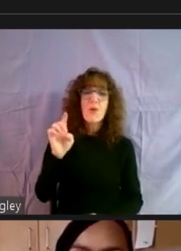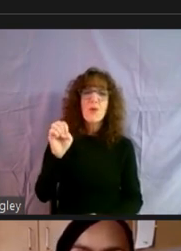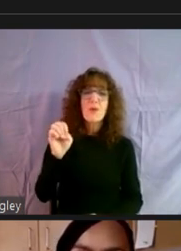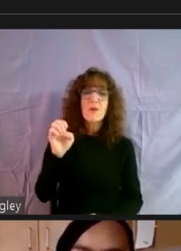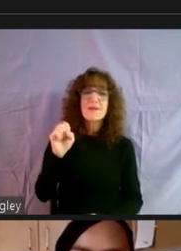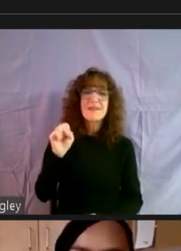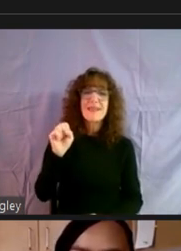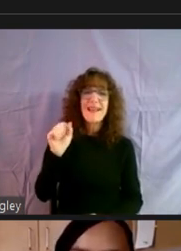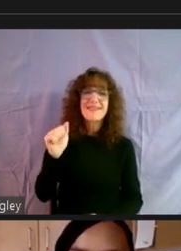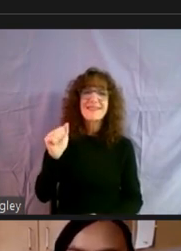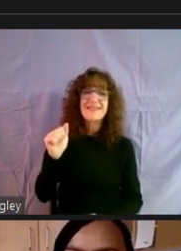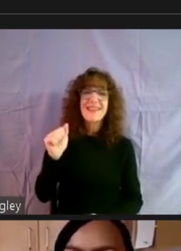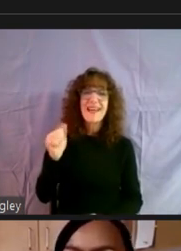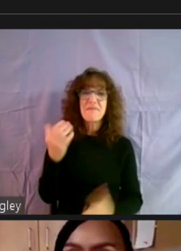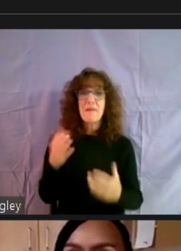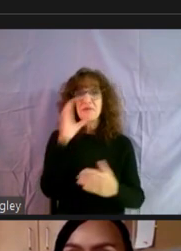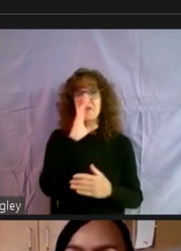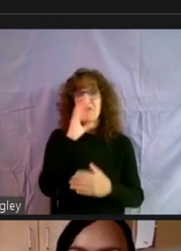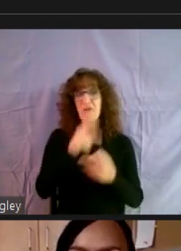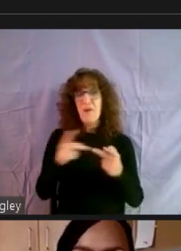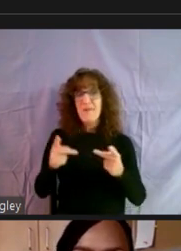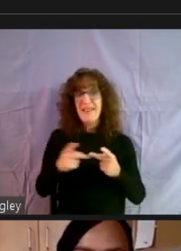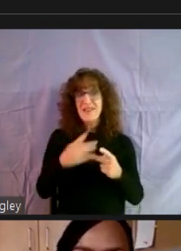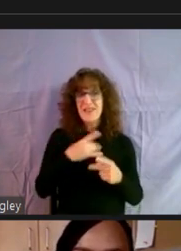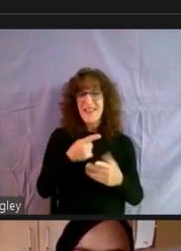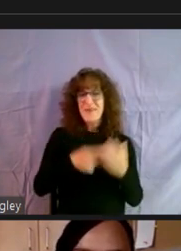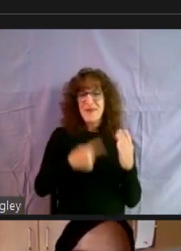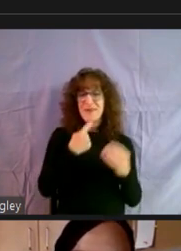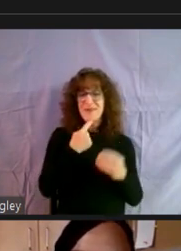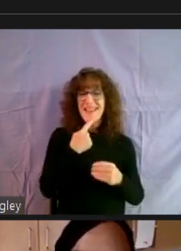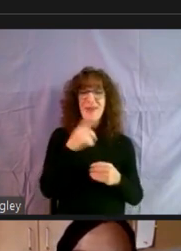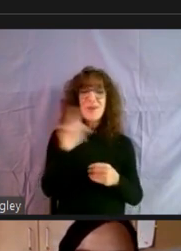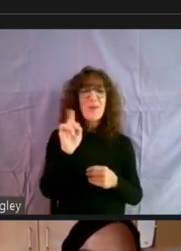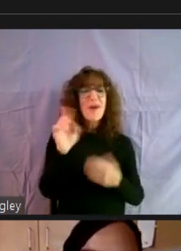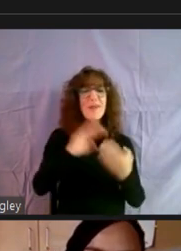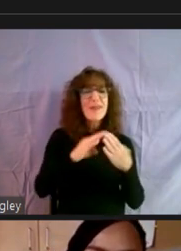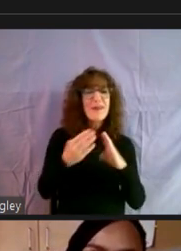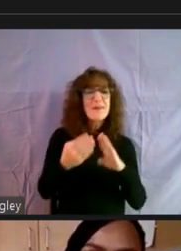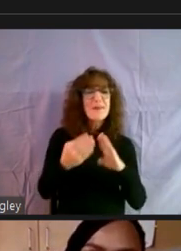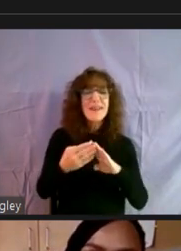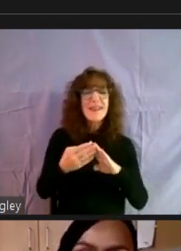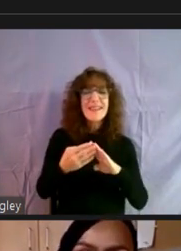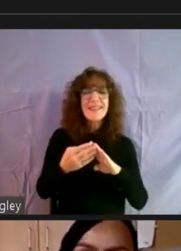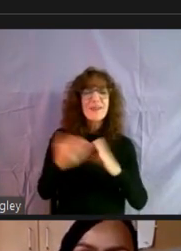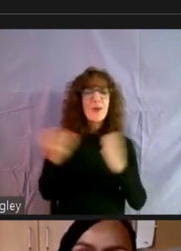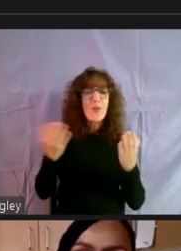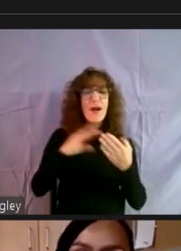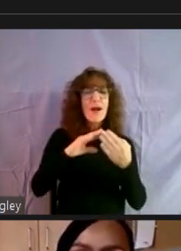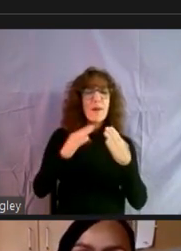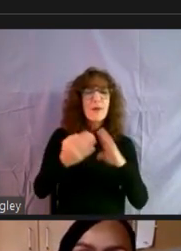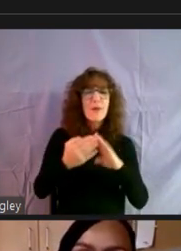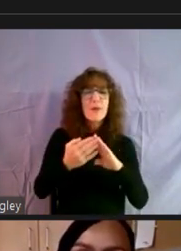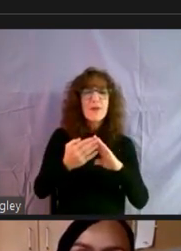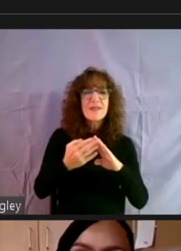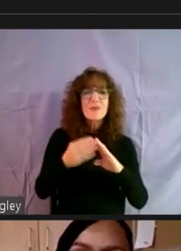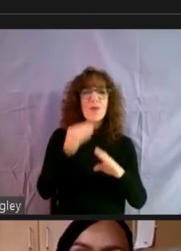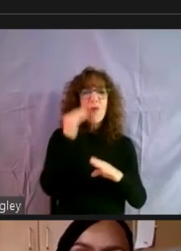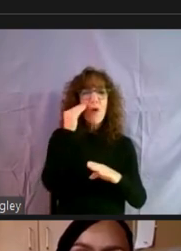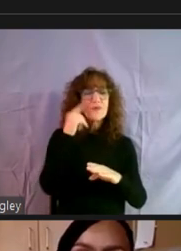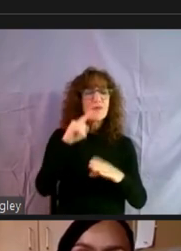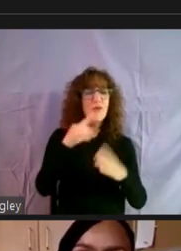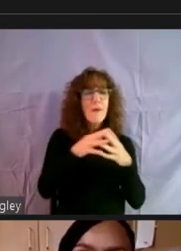and she'd really like the way you, uh, you talk. What are the, where are the communities, uh, what are the communities where Homes for America are located?